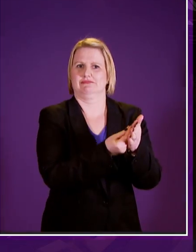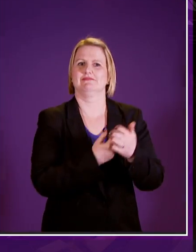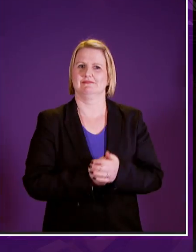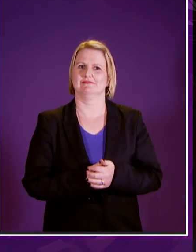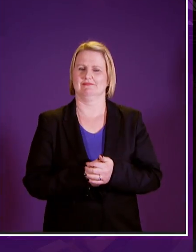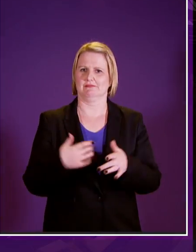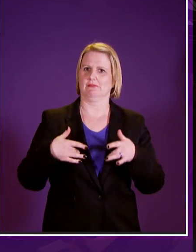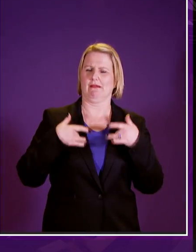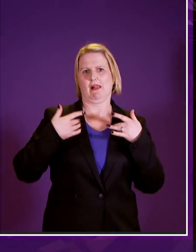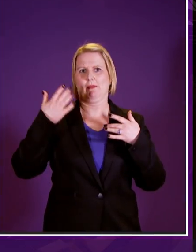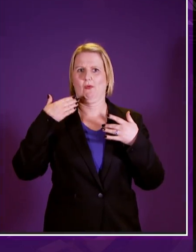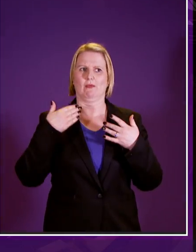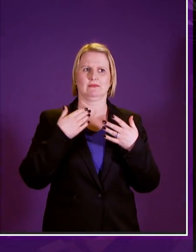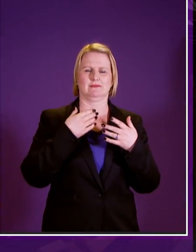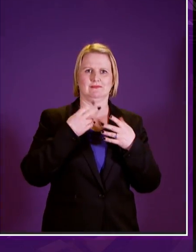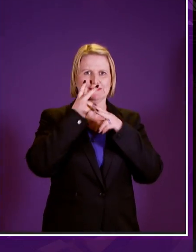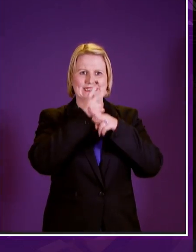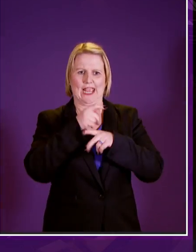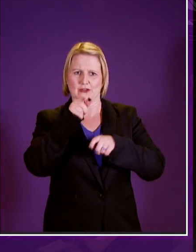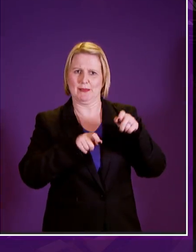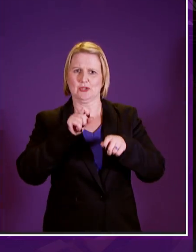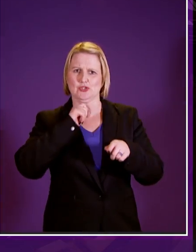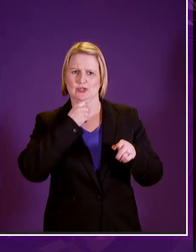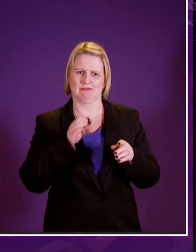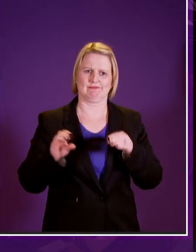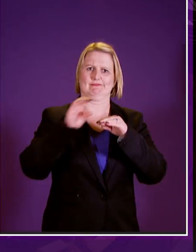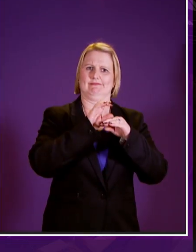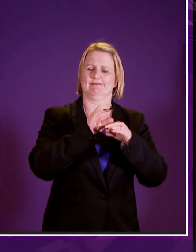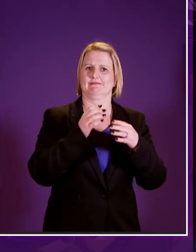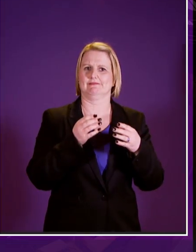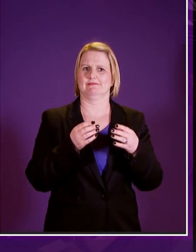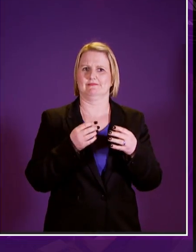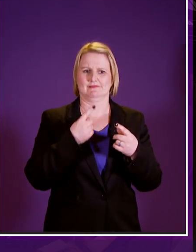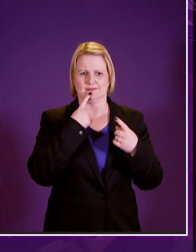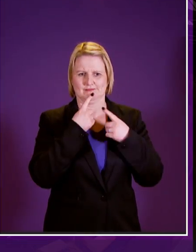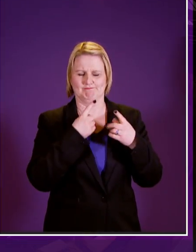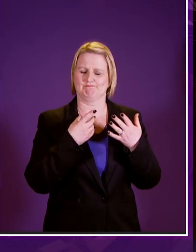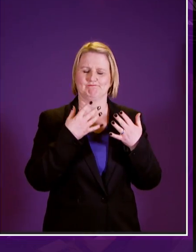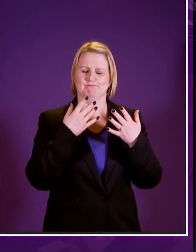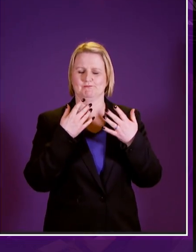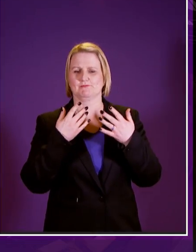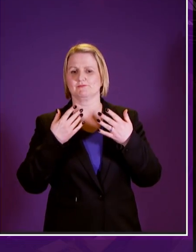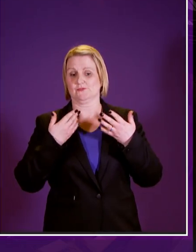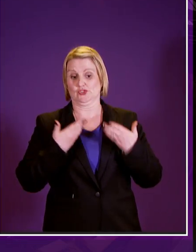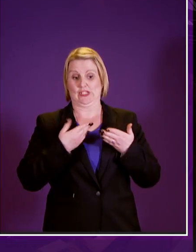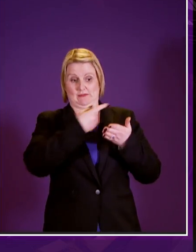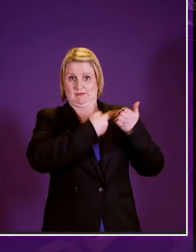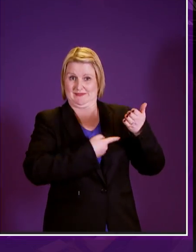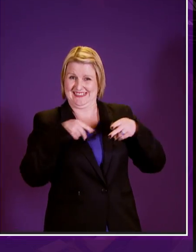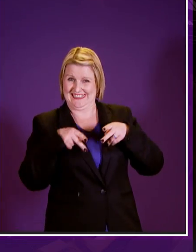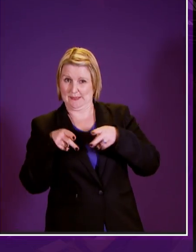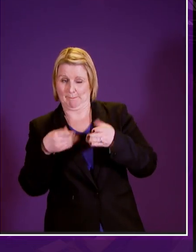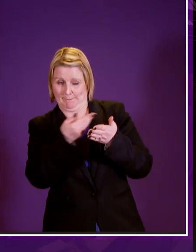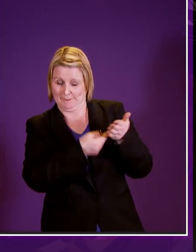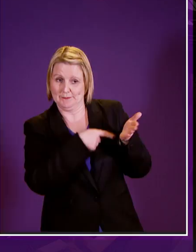carers should get operating guaranteed as they do under the current system and on paper we've ensured that our joint commitment